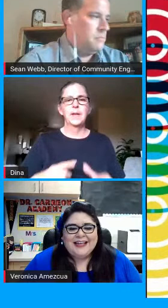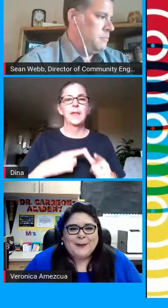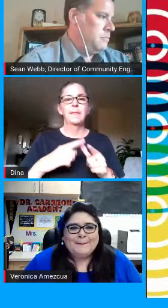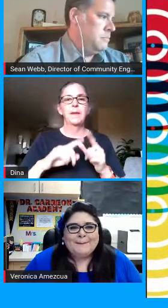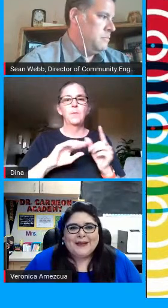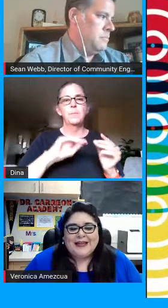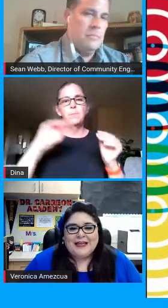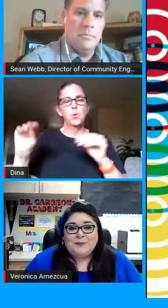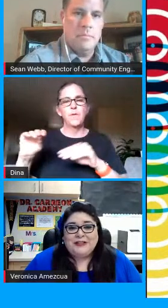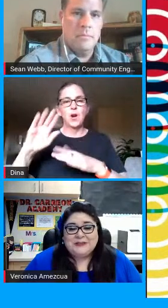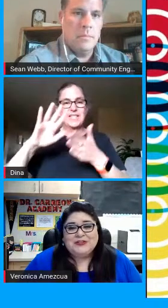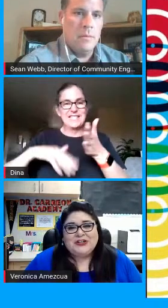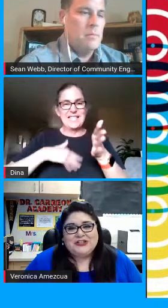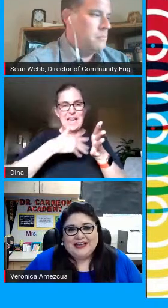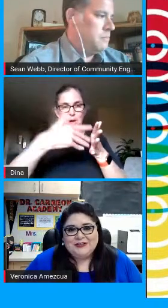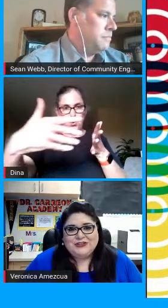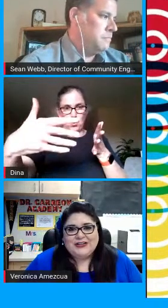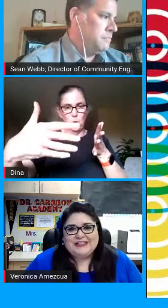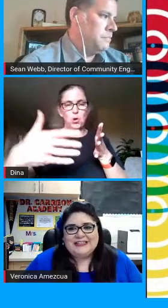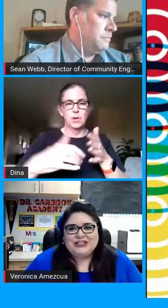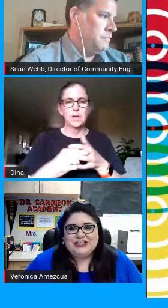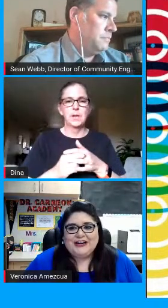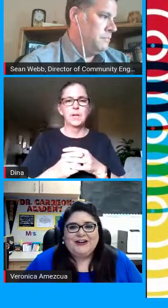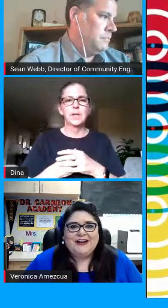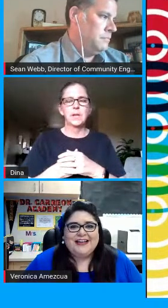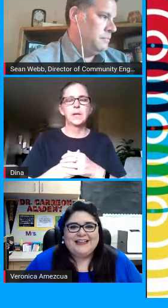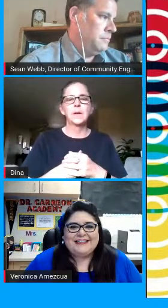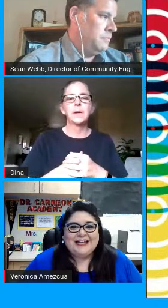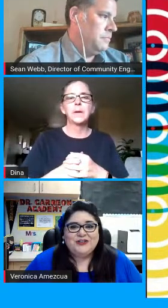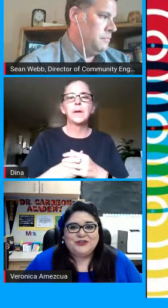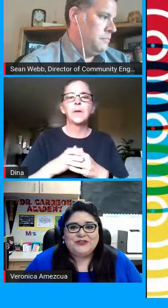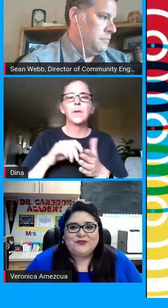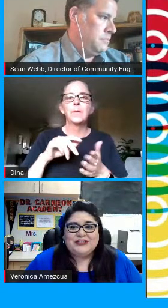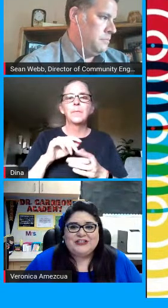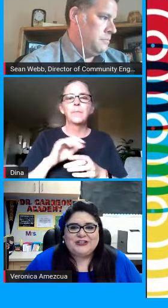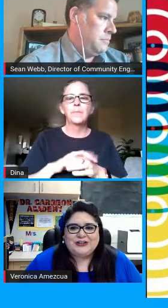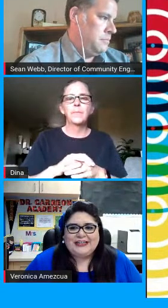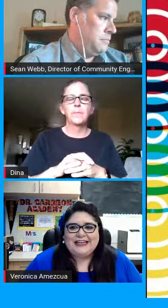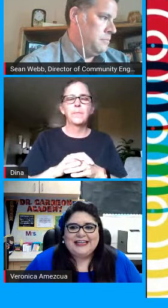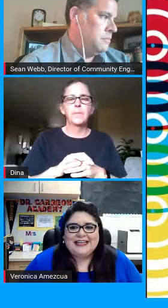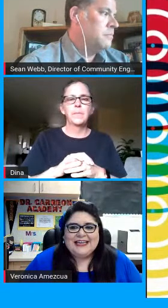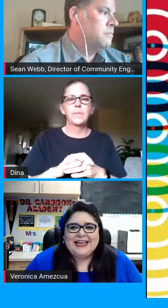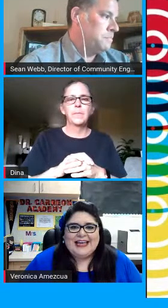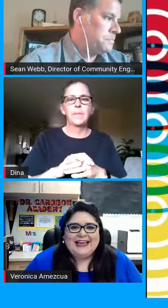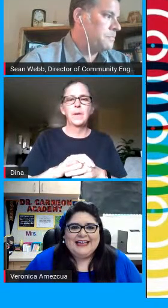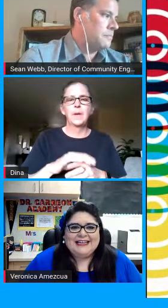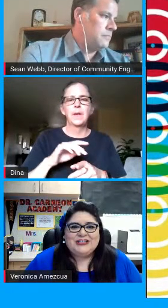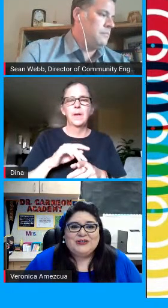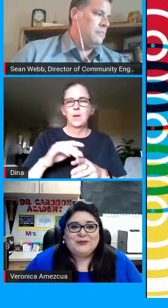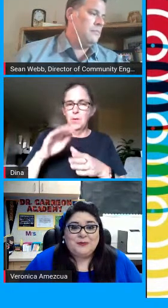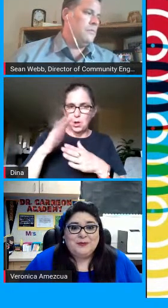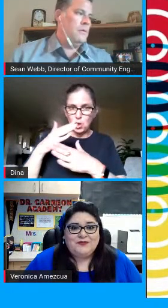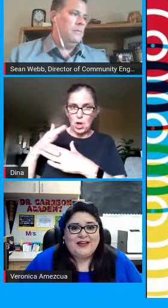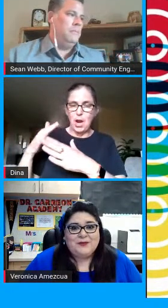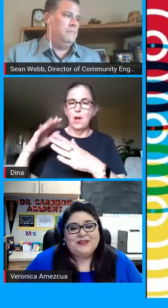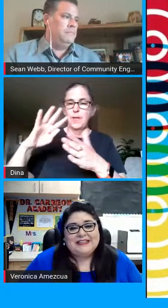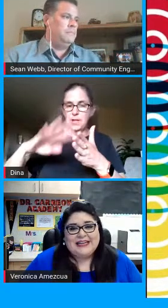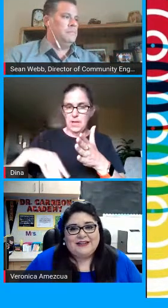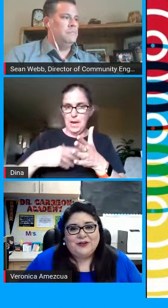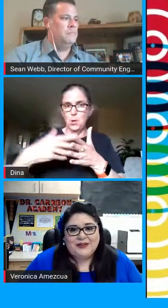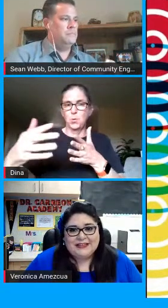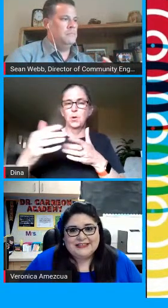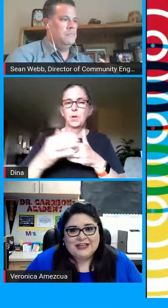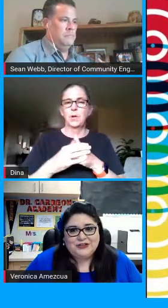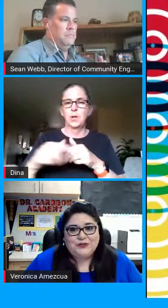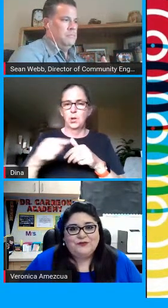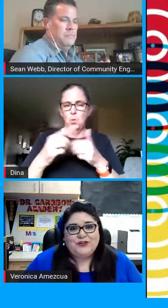uh principals are now starting to share uh schedules for distance learning and students will be provided with